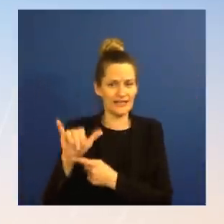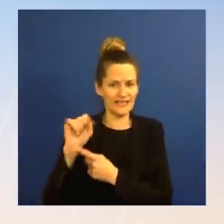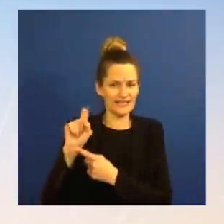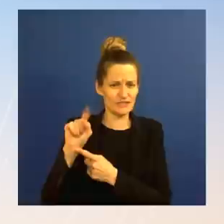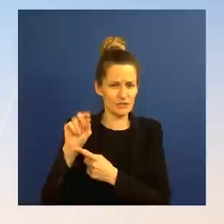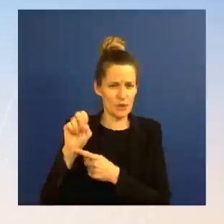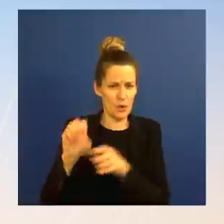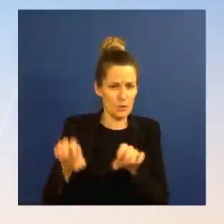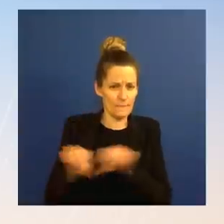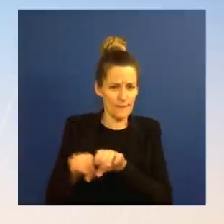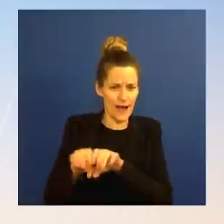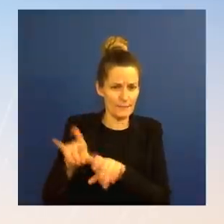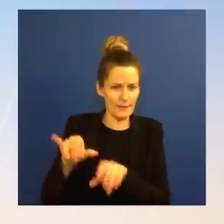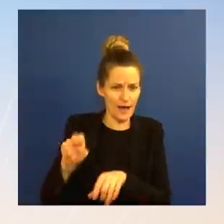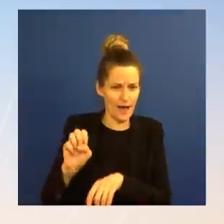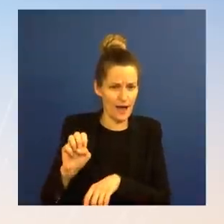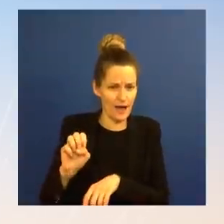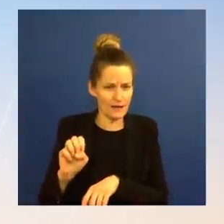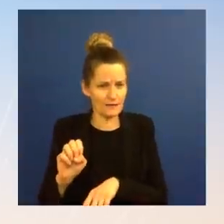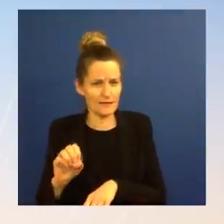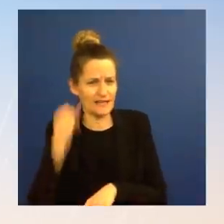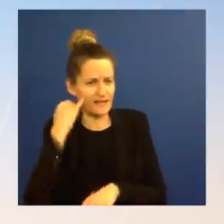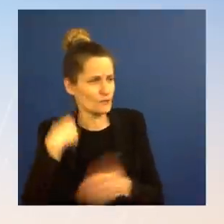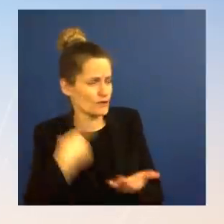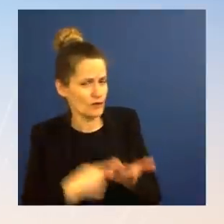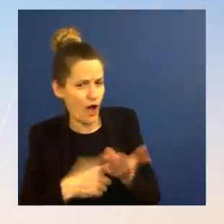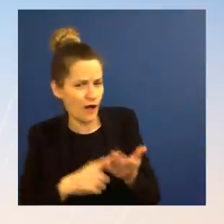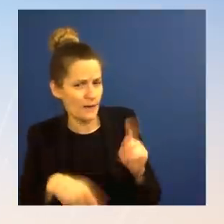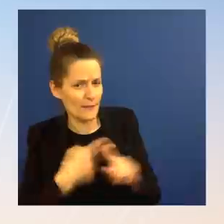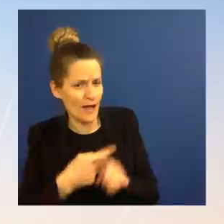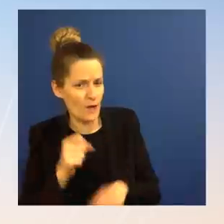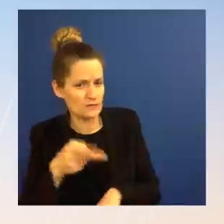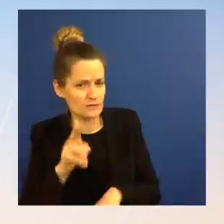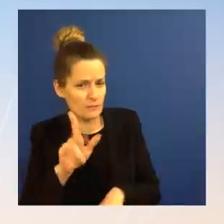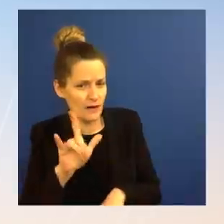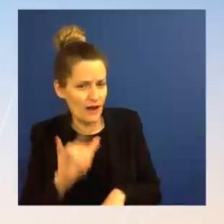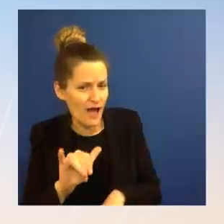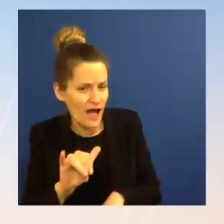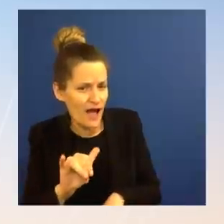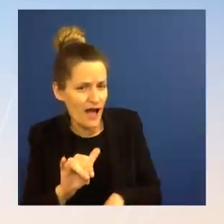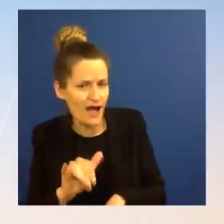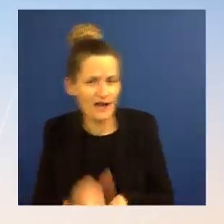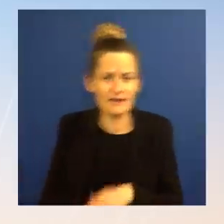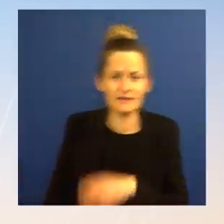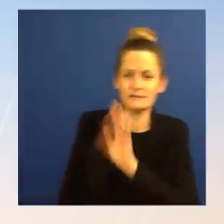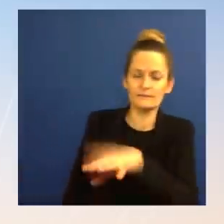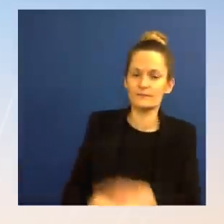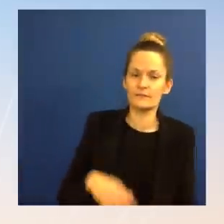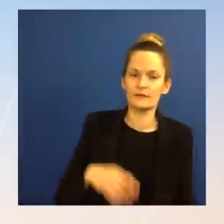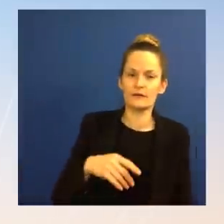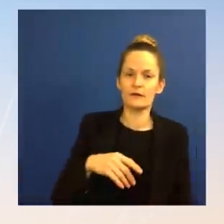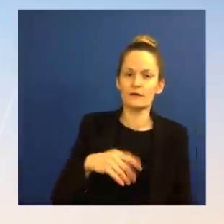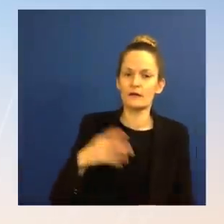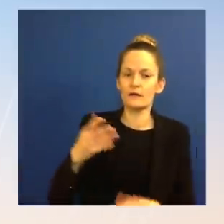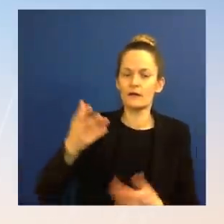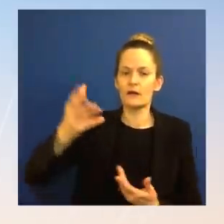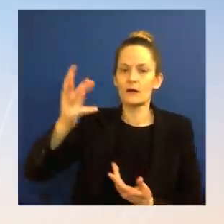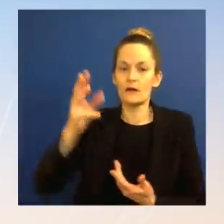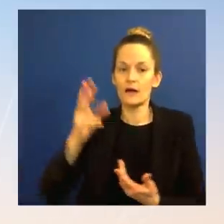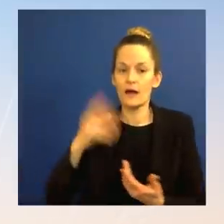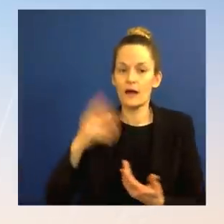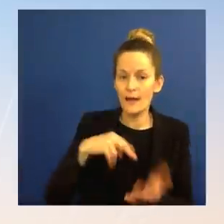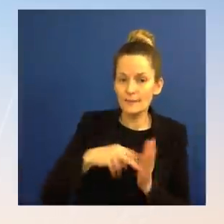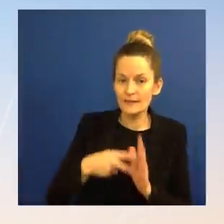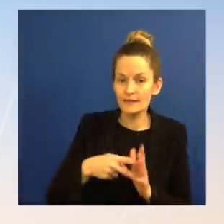from Canada, a friendly ally, instead of Saudi Arabia or Ms. That's already- That's- we're already getting that oil, Peter. It's the pipeline is just a